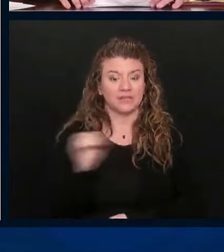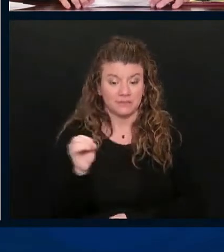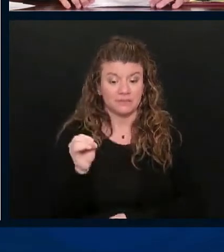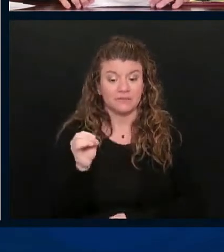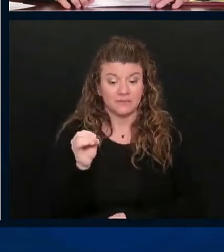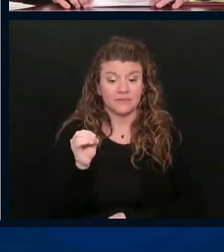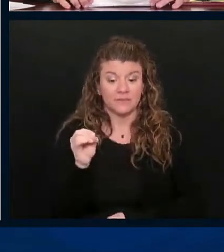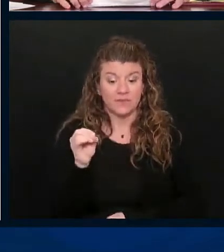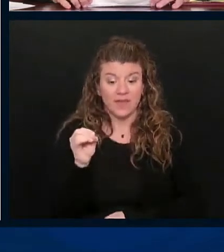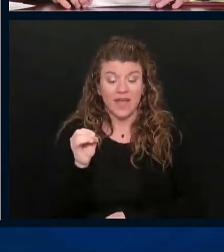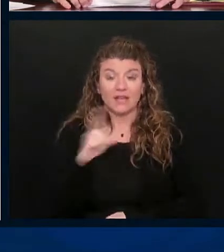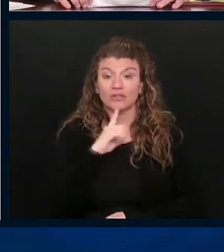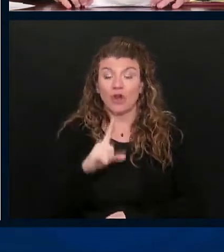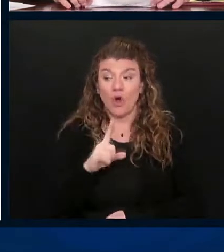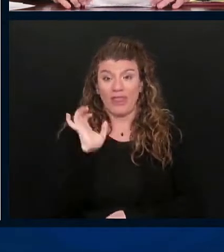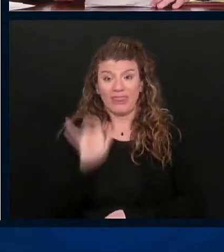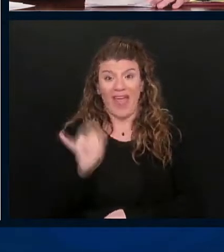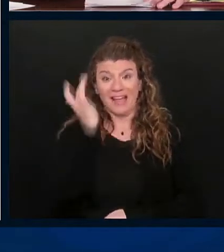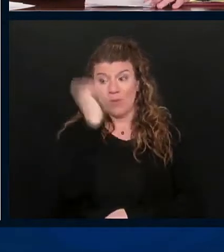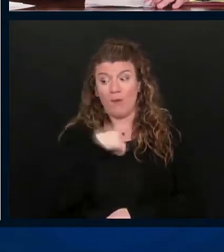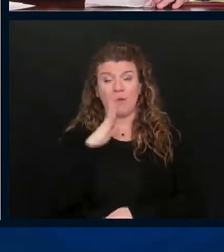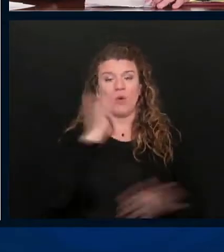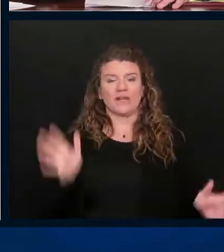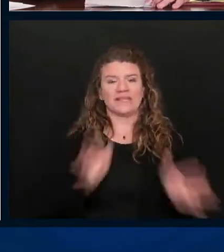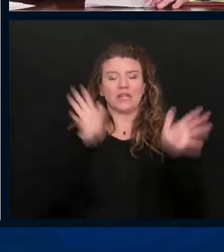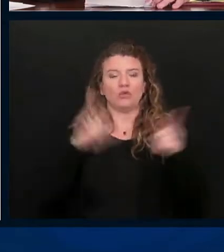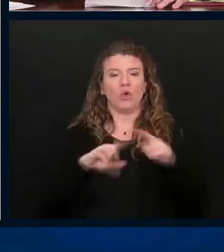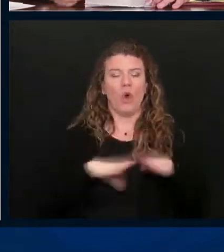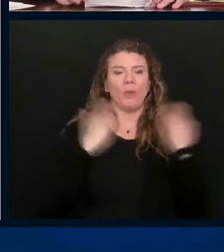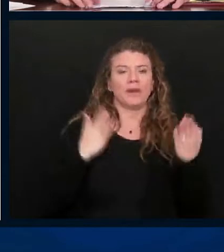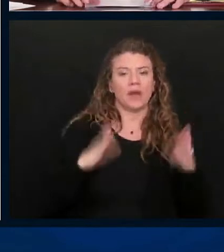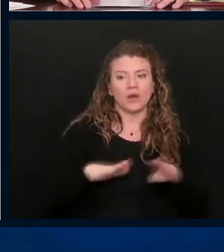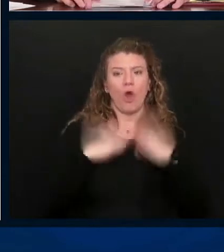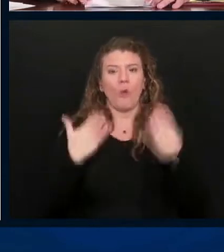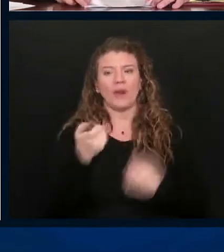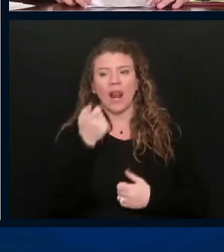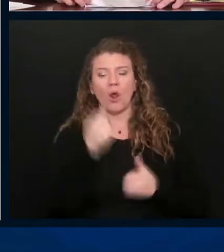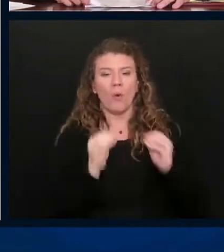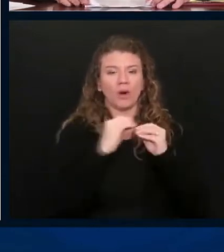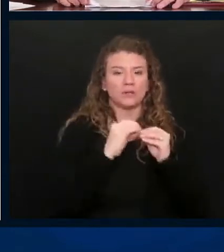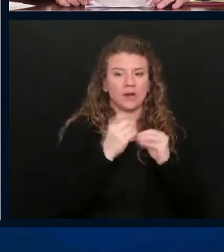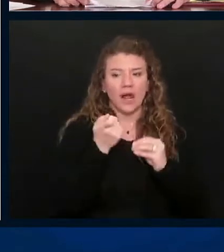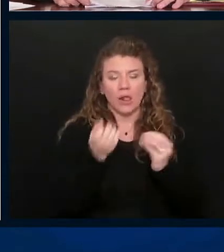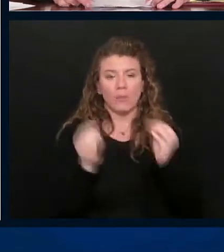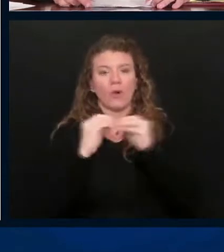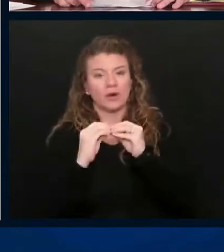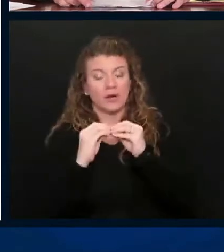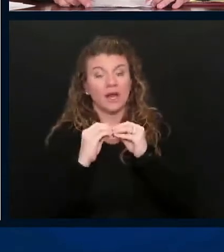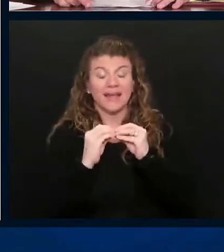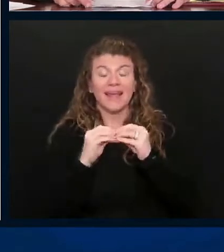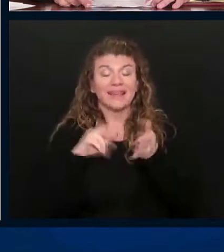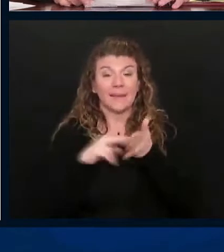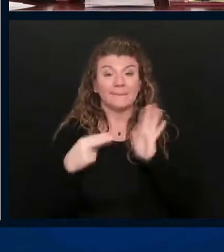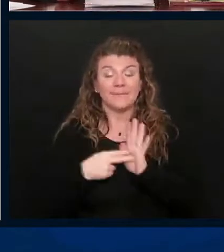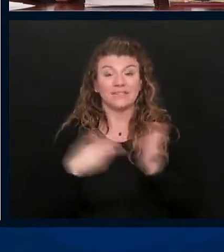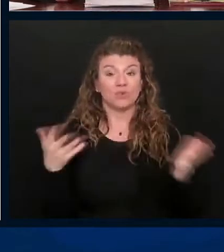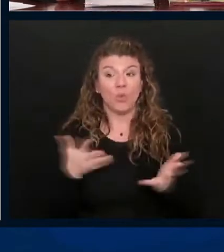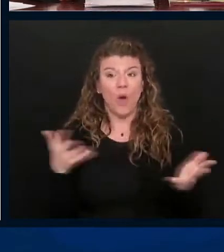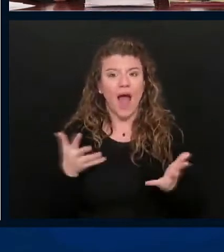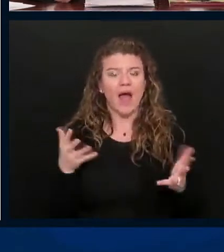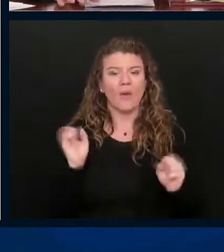And and so that's why we continue to open up just a little bit more and a little bit more, you know, from the standpoint of